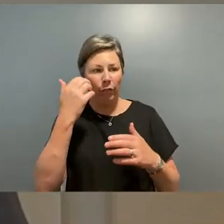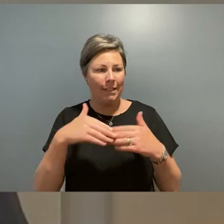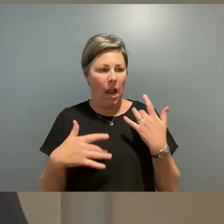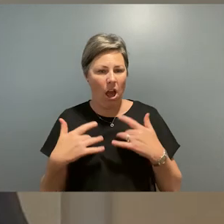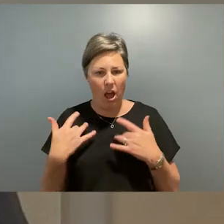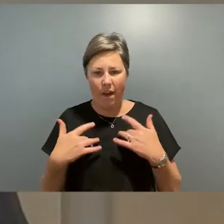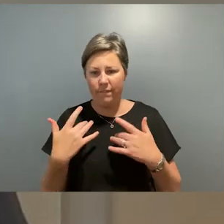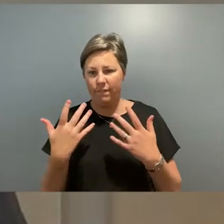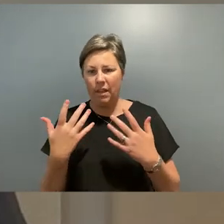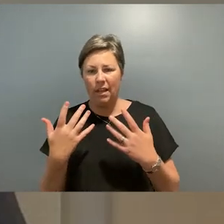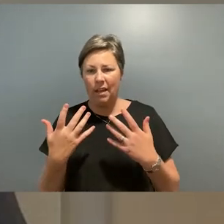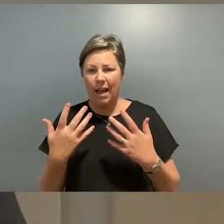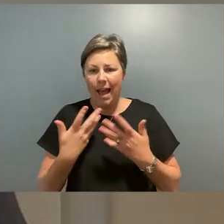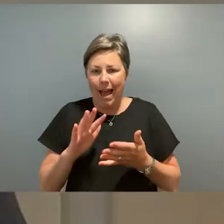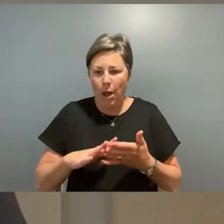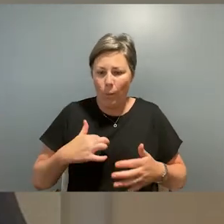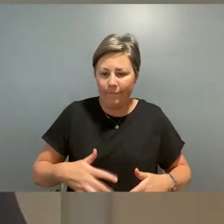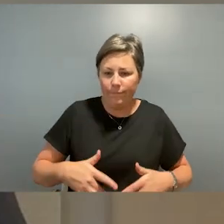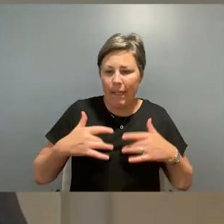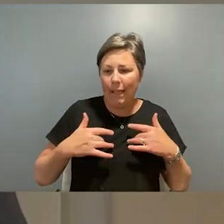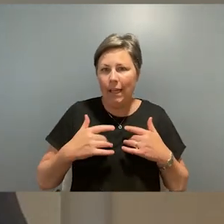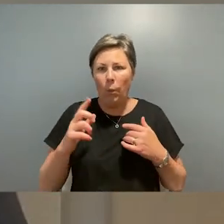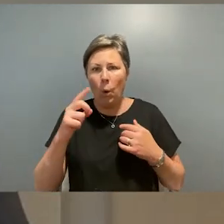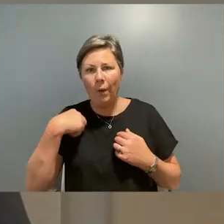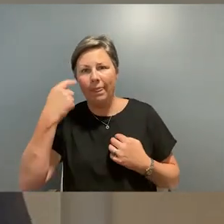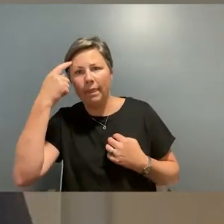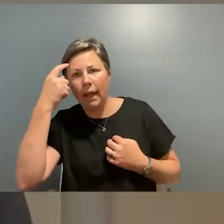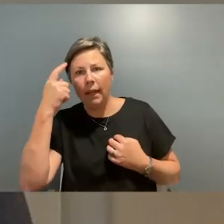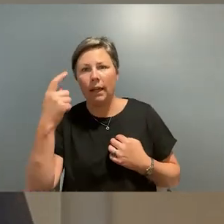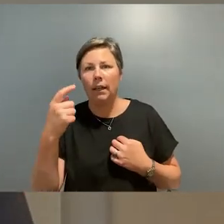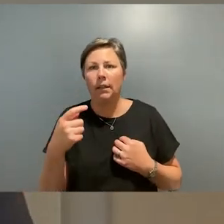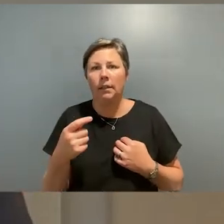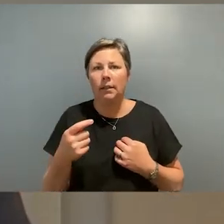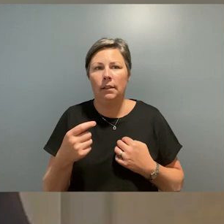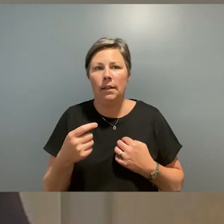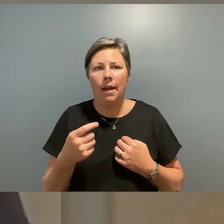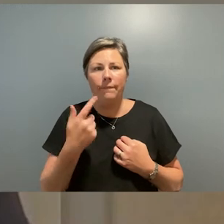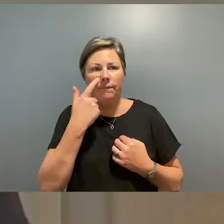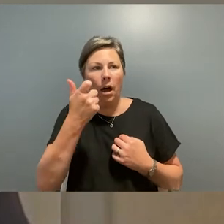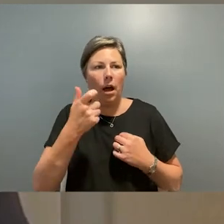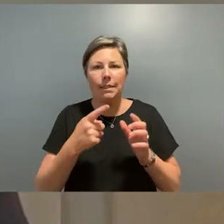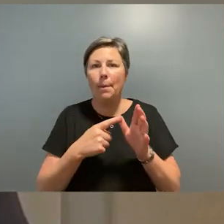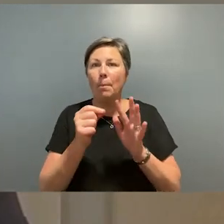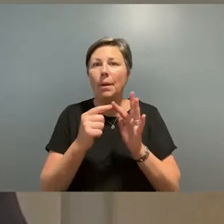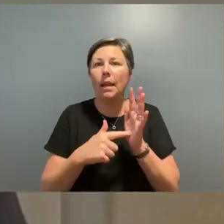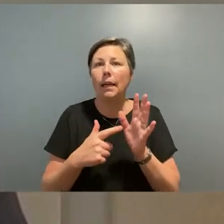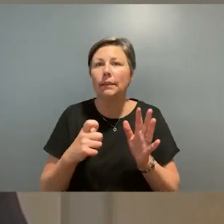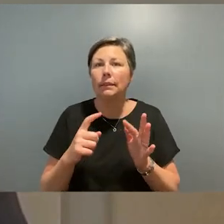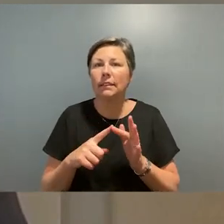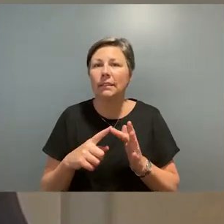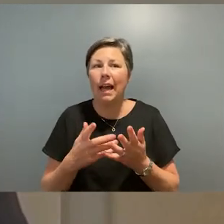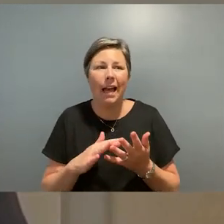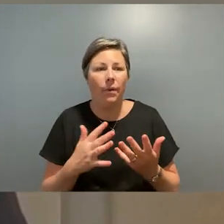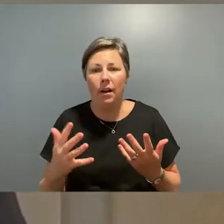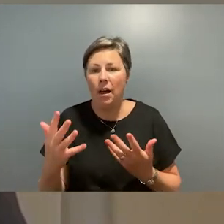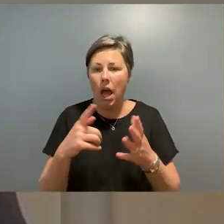it's about who we are and how we feel what we think about how we can find a place for those bits